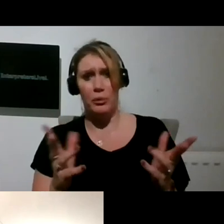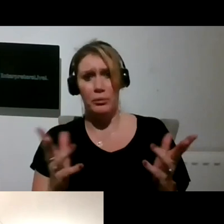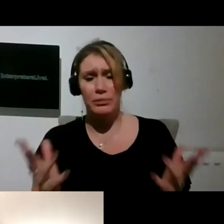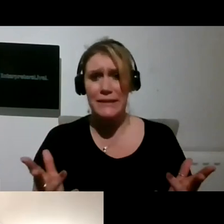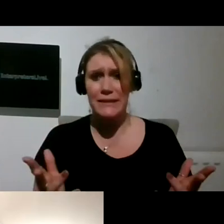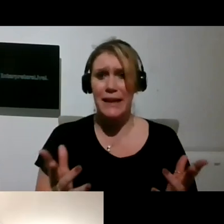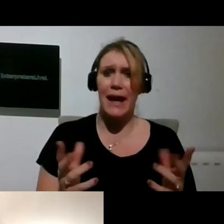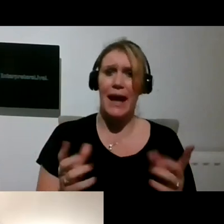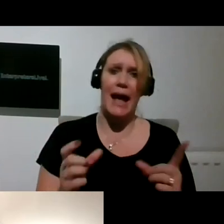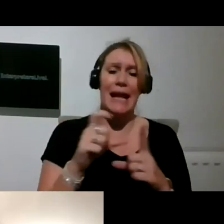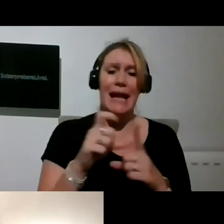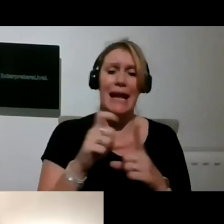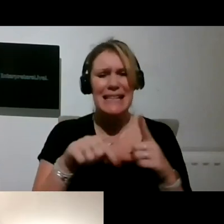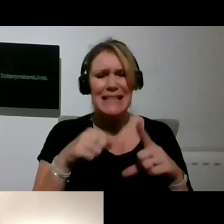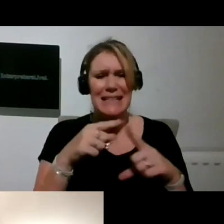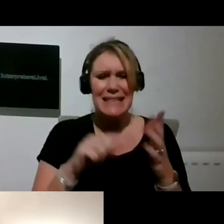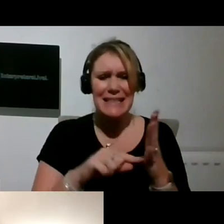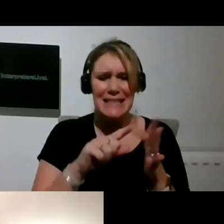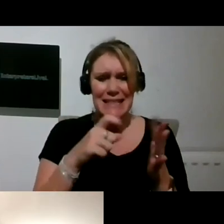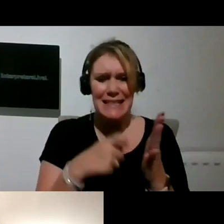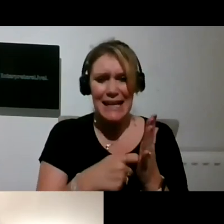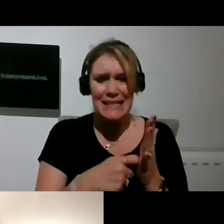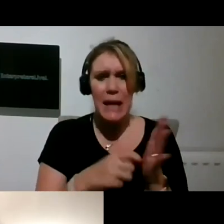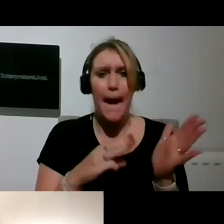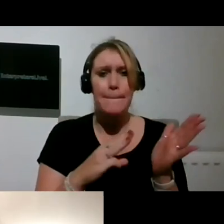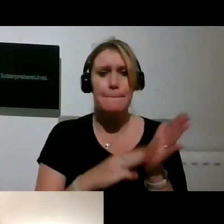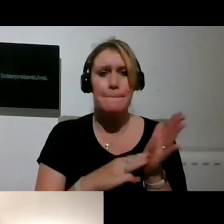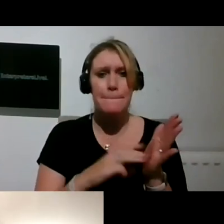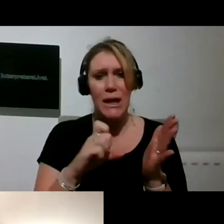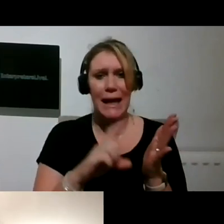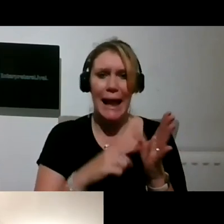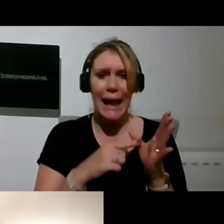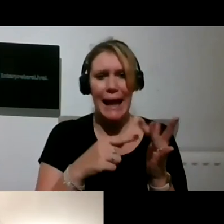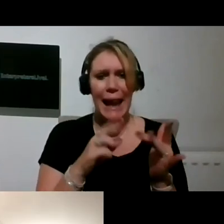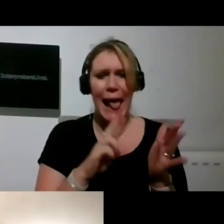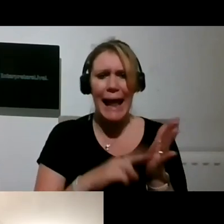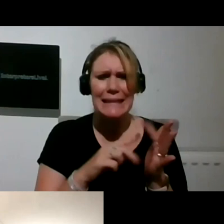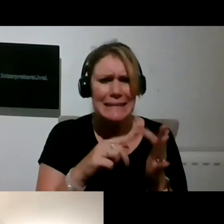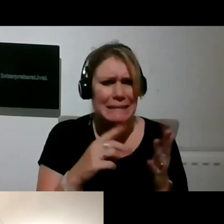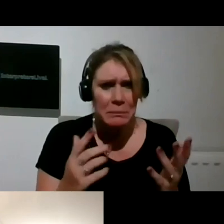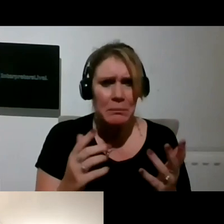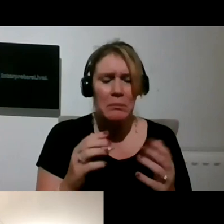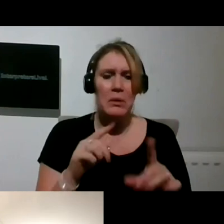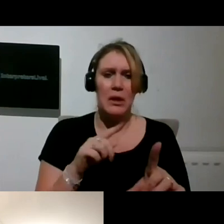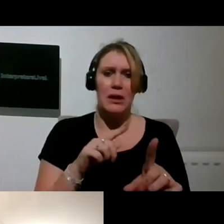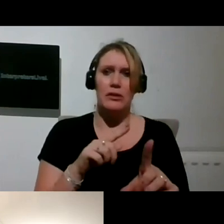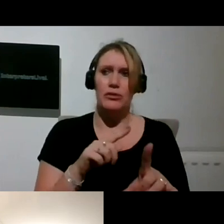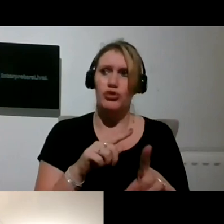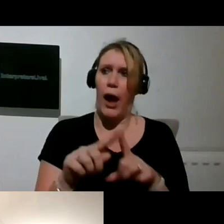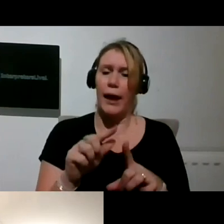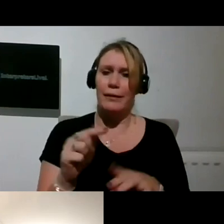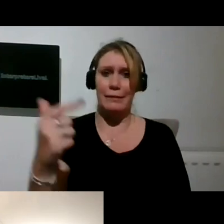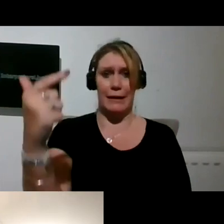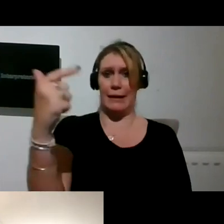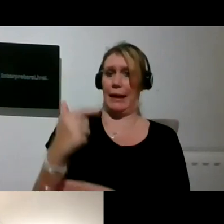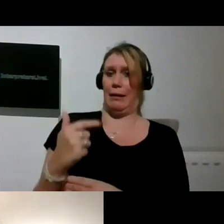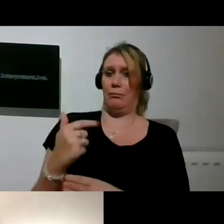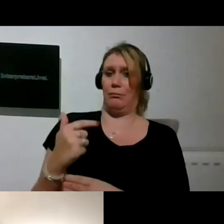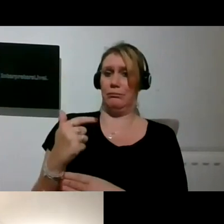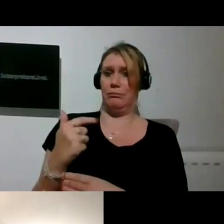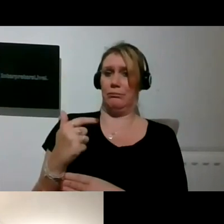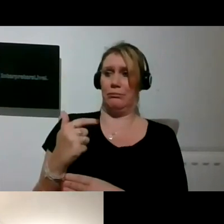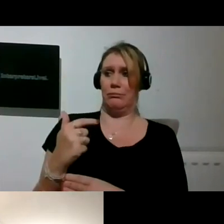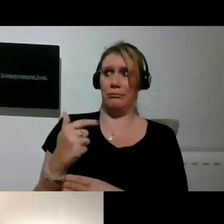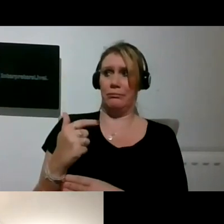McLean, um, you know, kind of representing, turning the camera on, on himself, you know, it's a, uh,